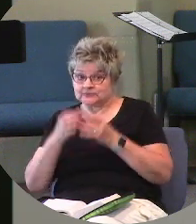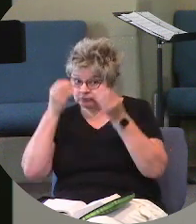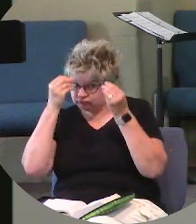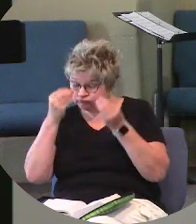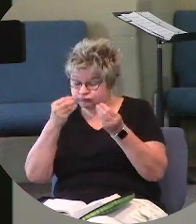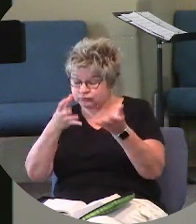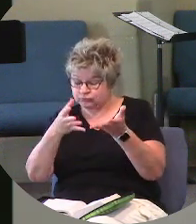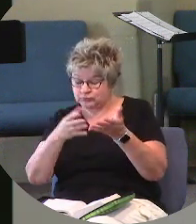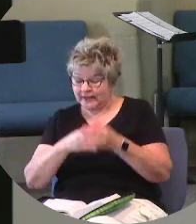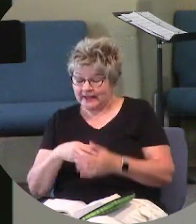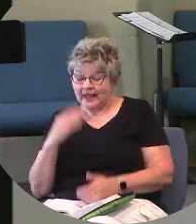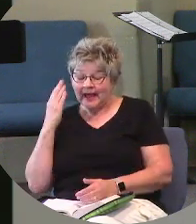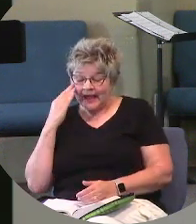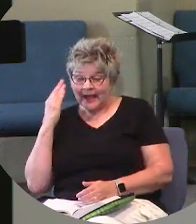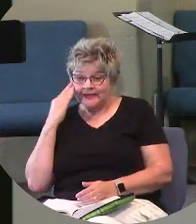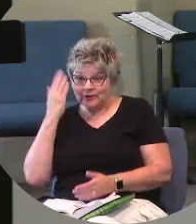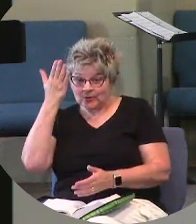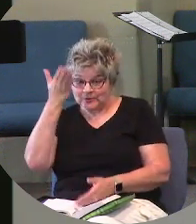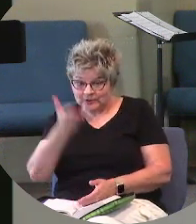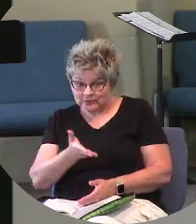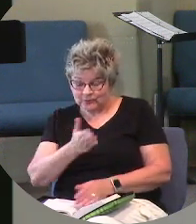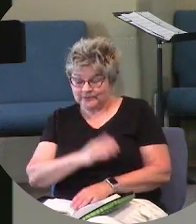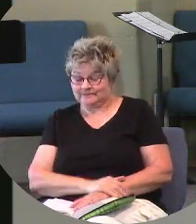on is that I know you.